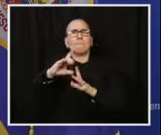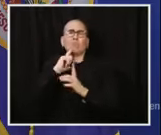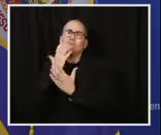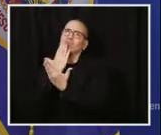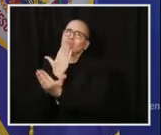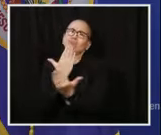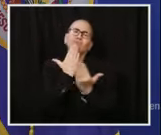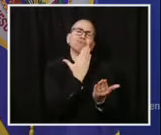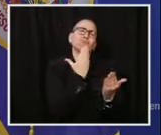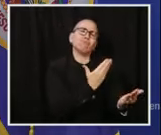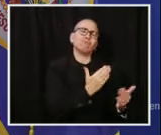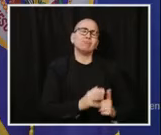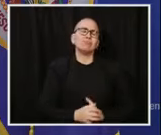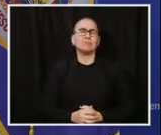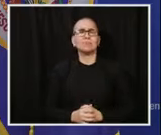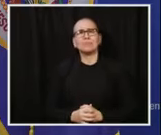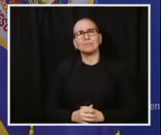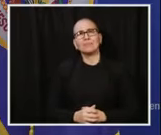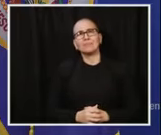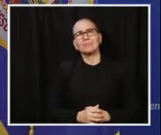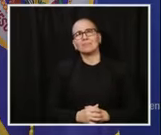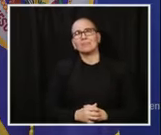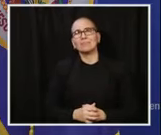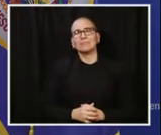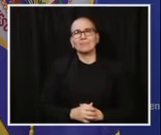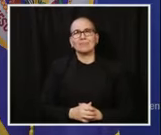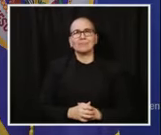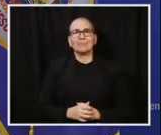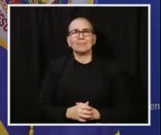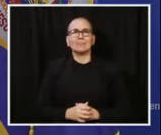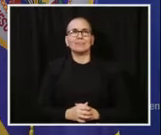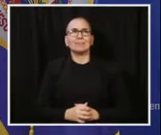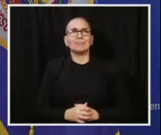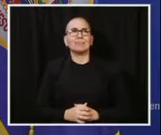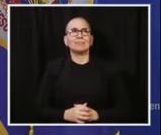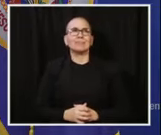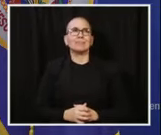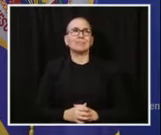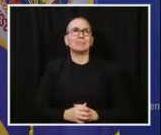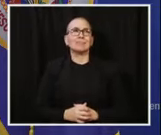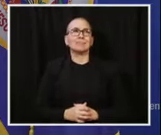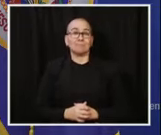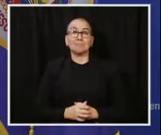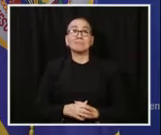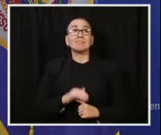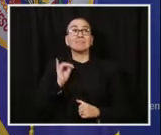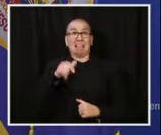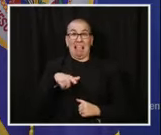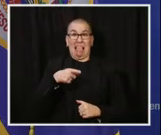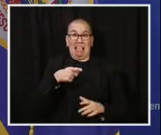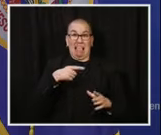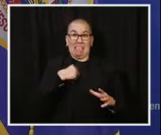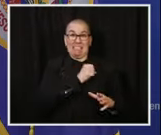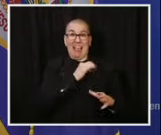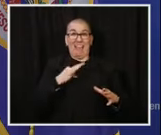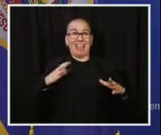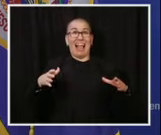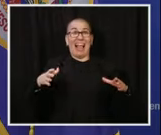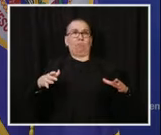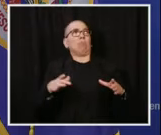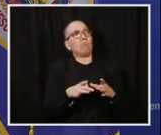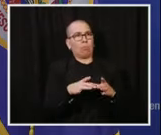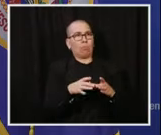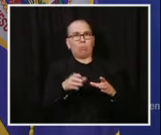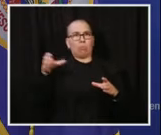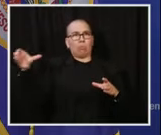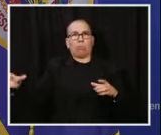were on-site within our... responding on-site through the coordination of local and state officials. And today, I'm here to tell you